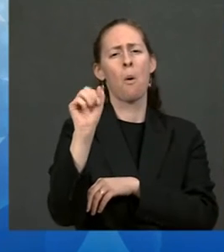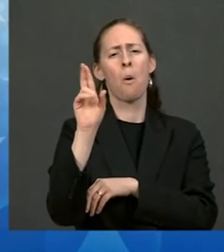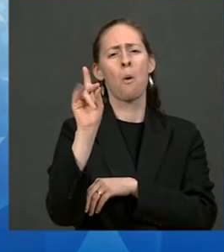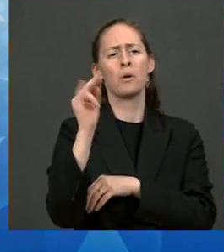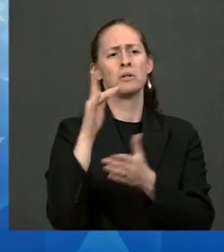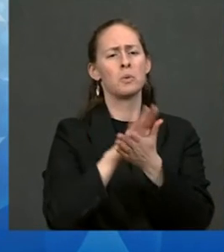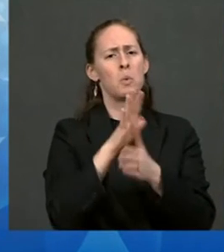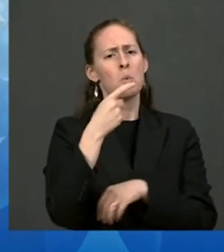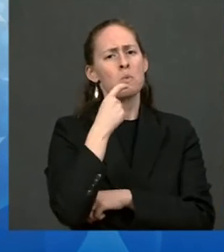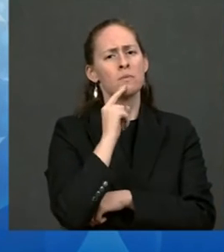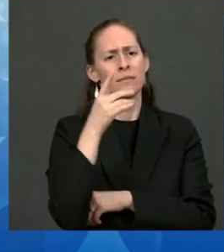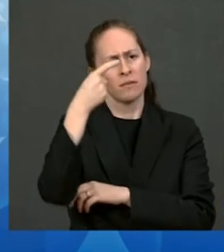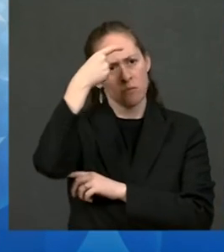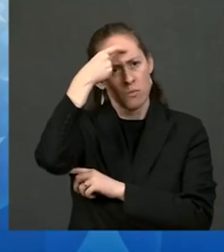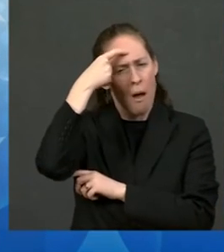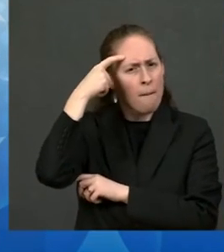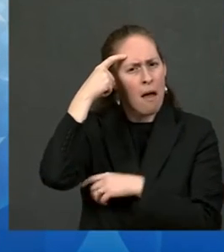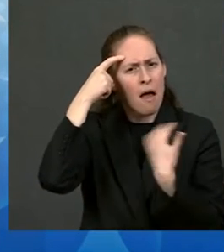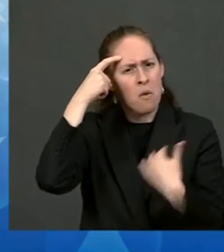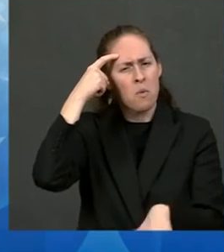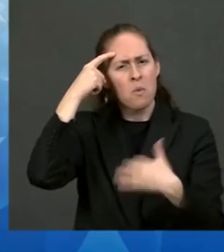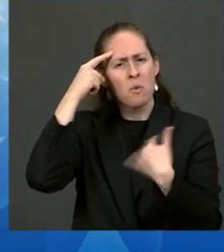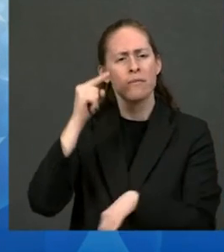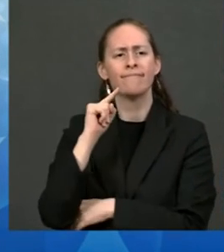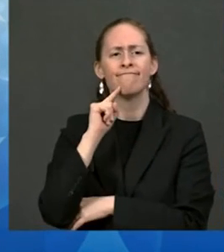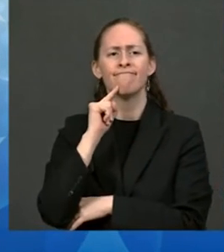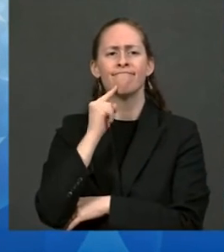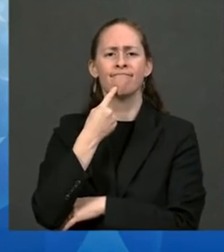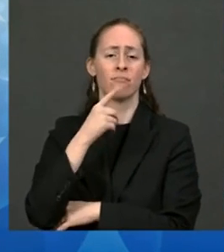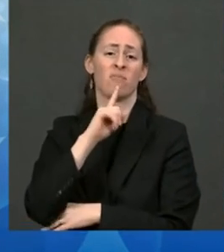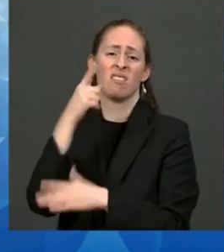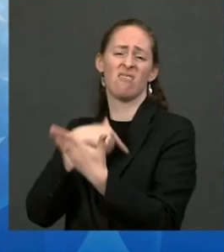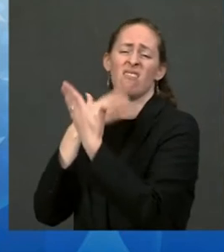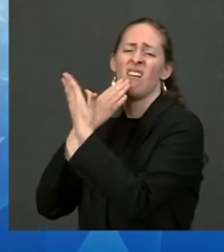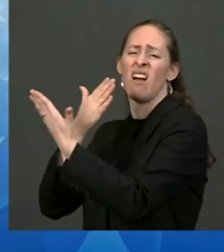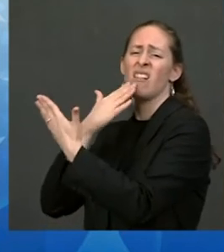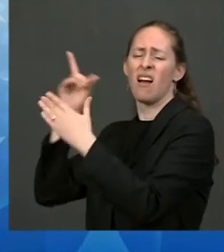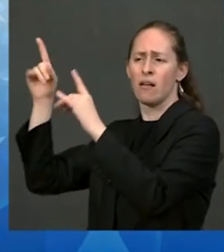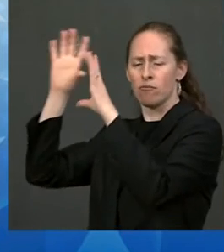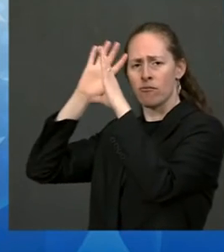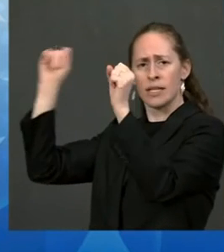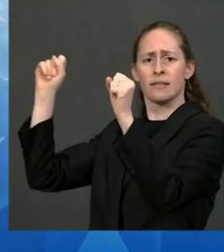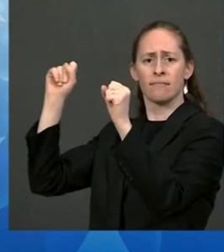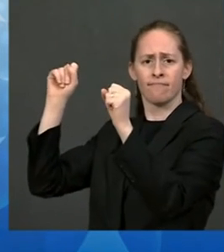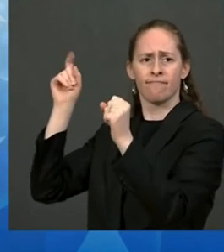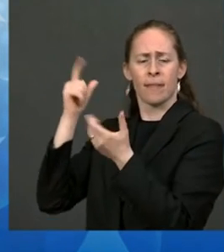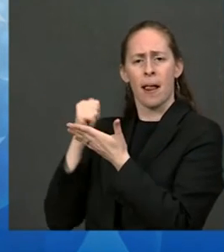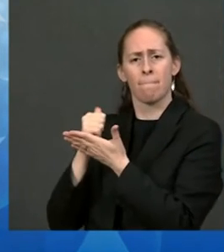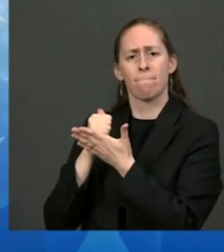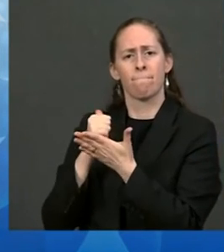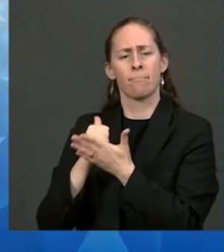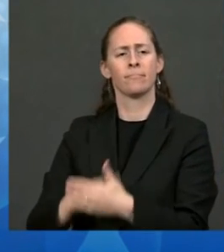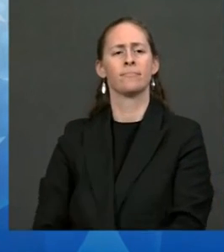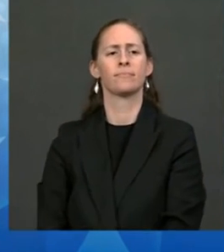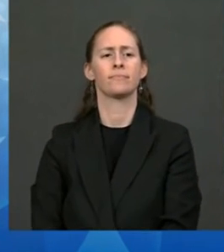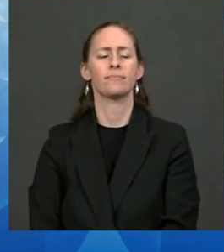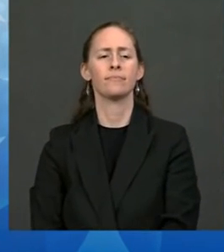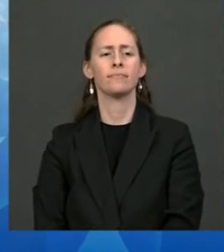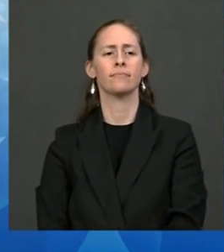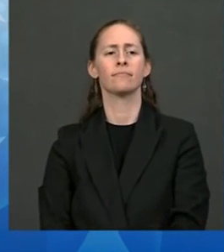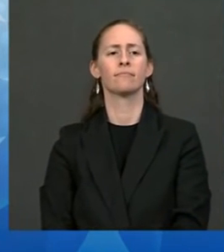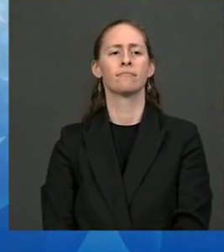with the president, he permanently protected Bears Ears National Monument, and I can't tell you what that meant to me.